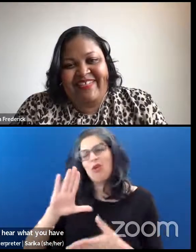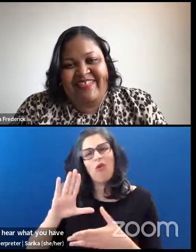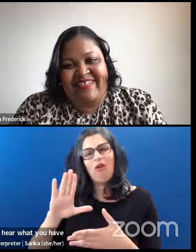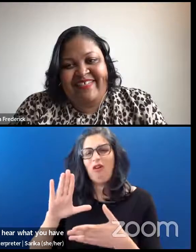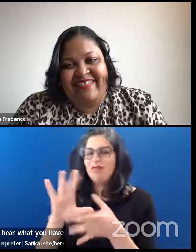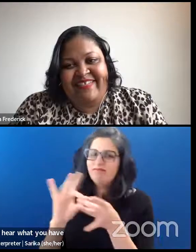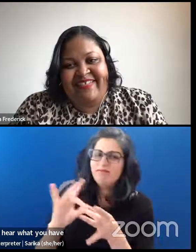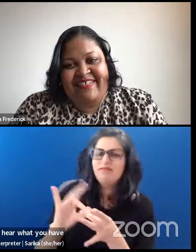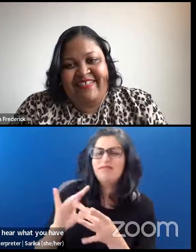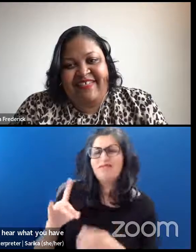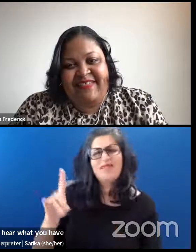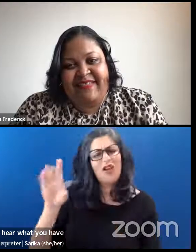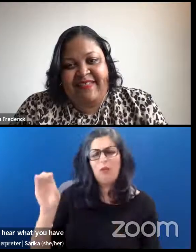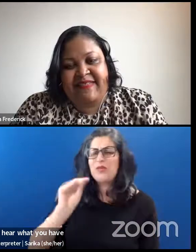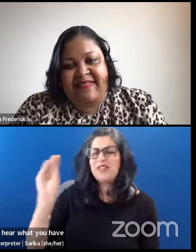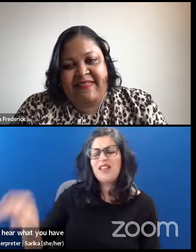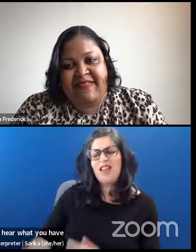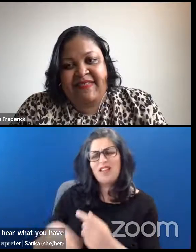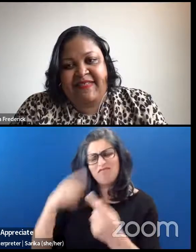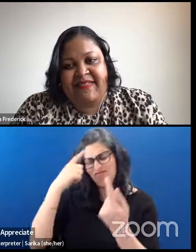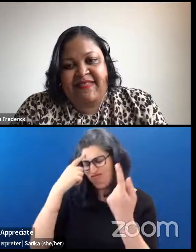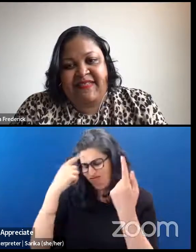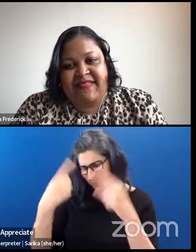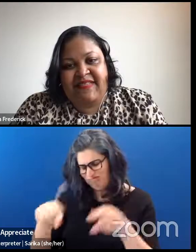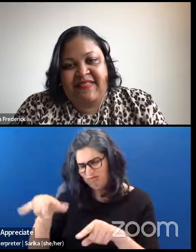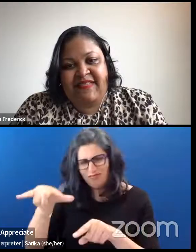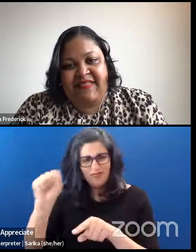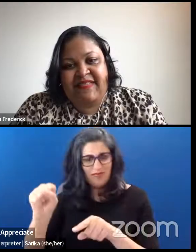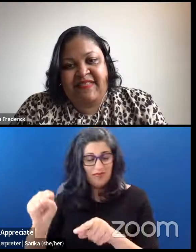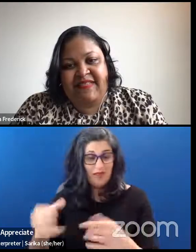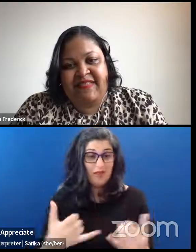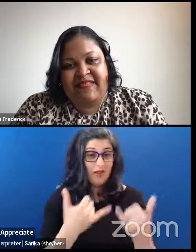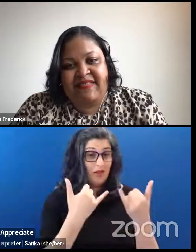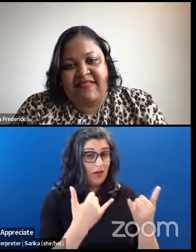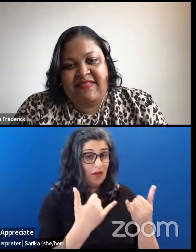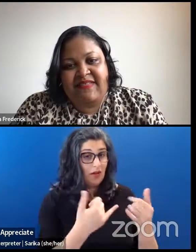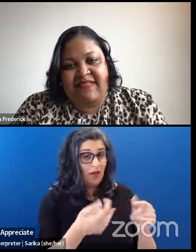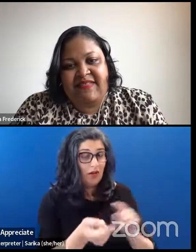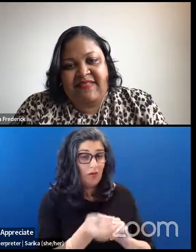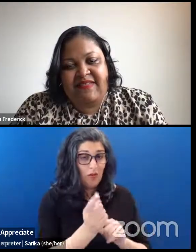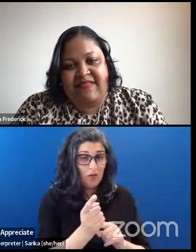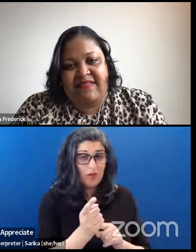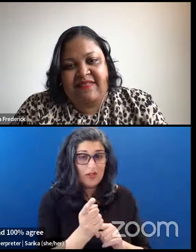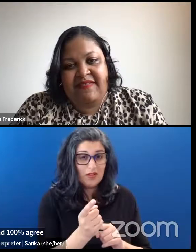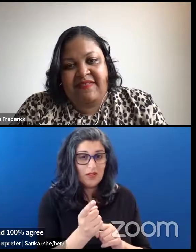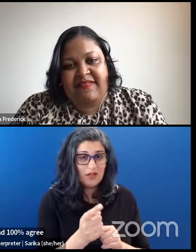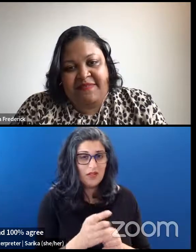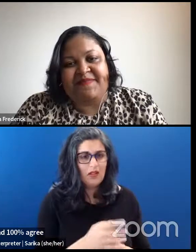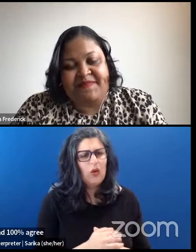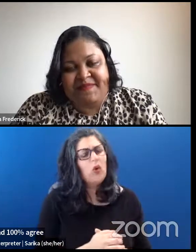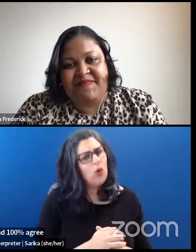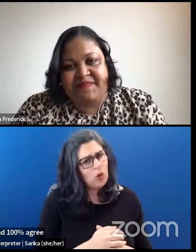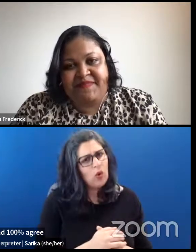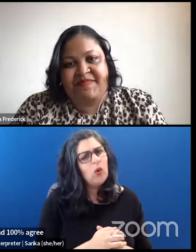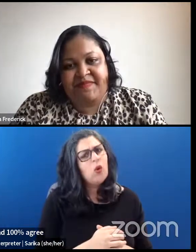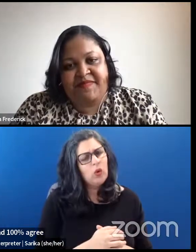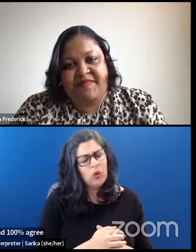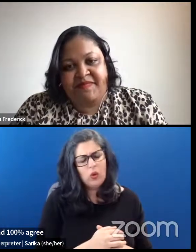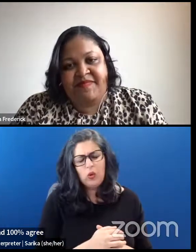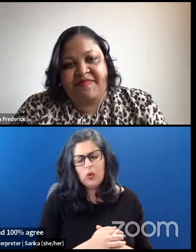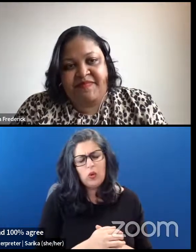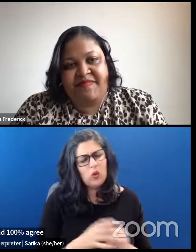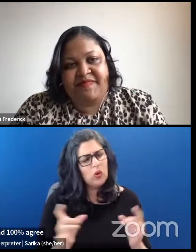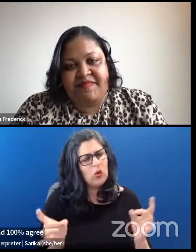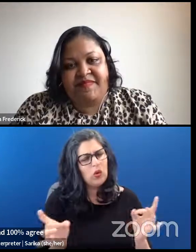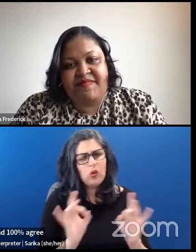agree with you. Yeah, the current moment is just very perilous. There is so much